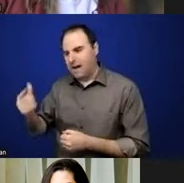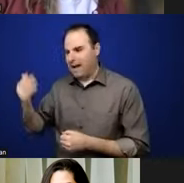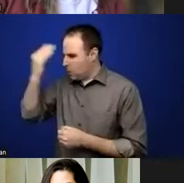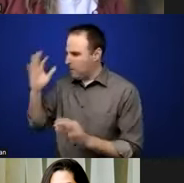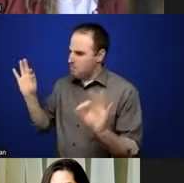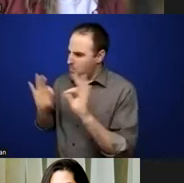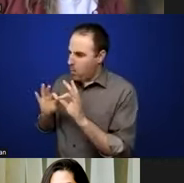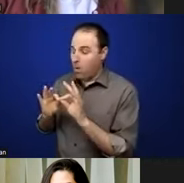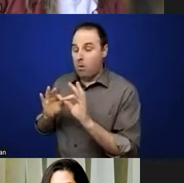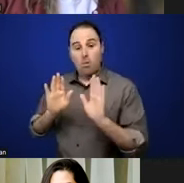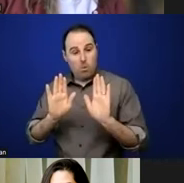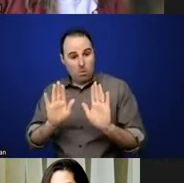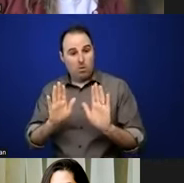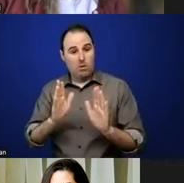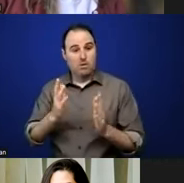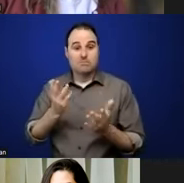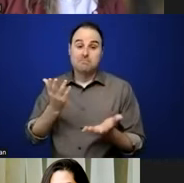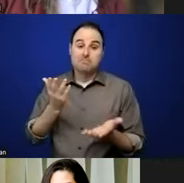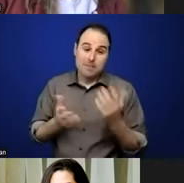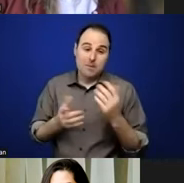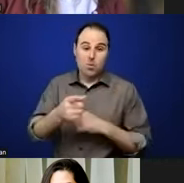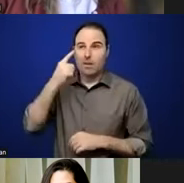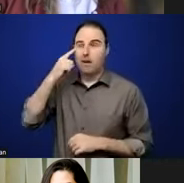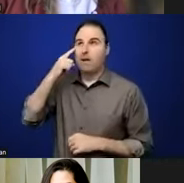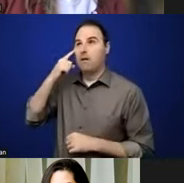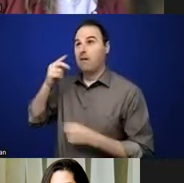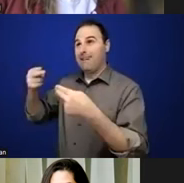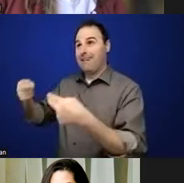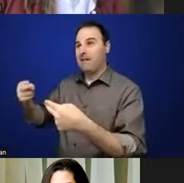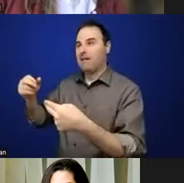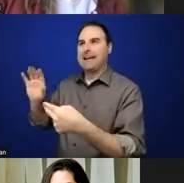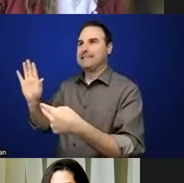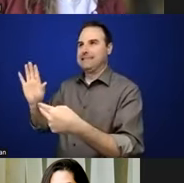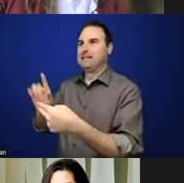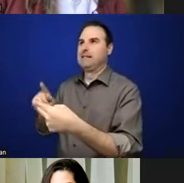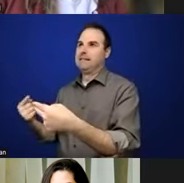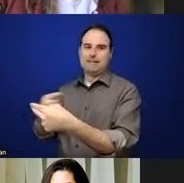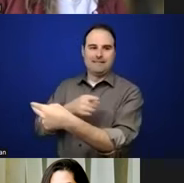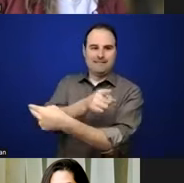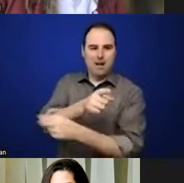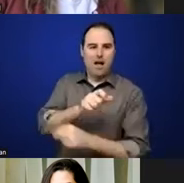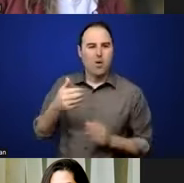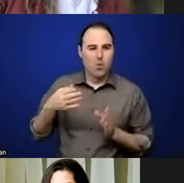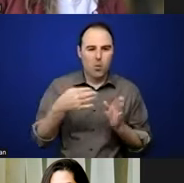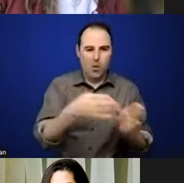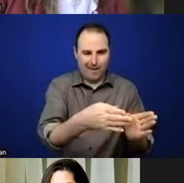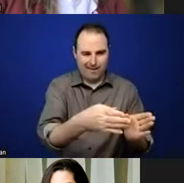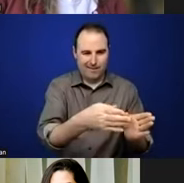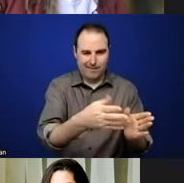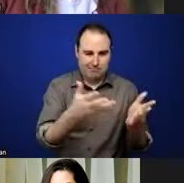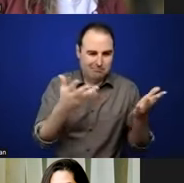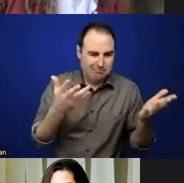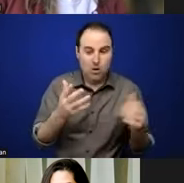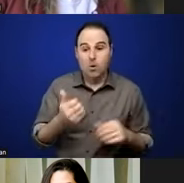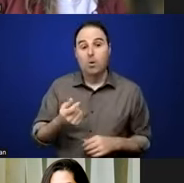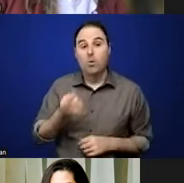at the heart of the project be completed in a different way, right? And you know, one project, it's not even oral history related, but